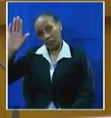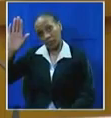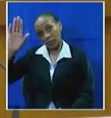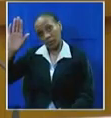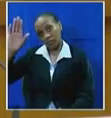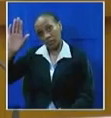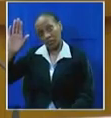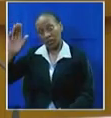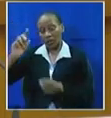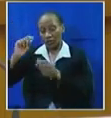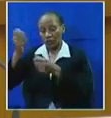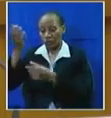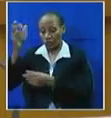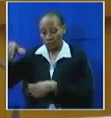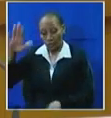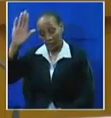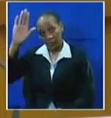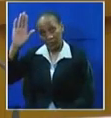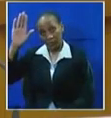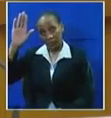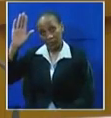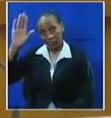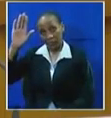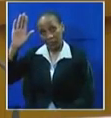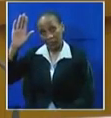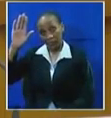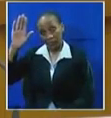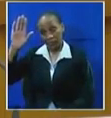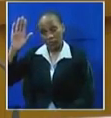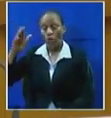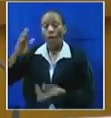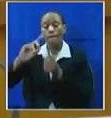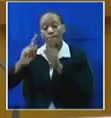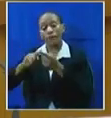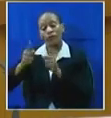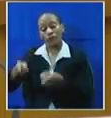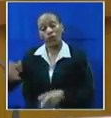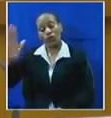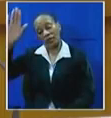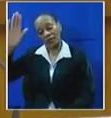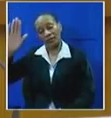Speaker, on the point of order. If you are not clever, you're not clever. There's nothing I can on the point of order.